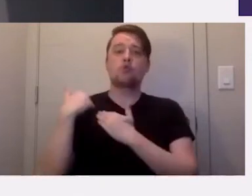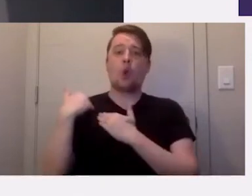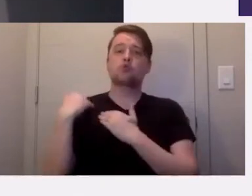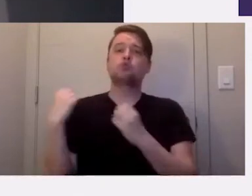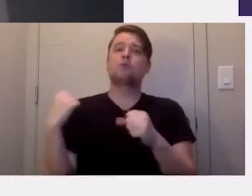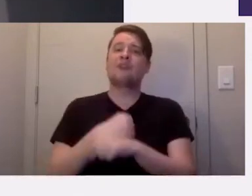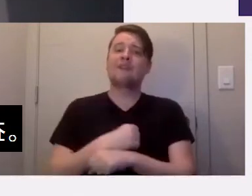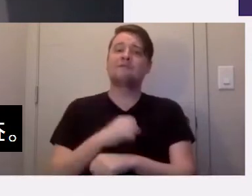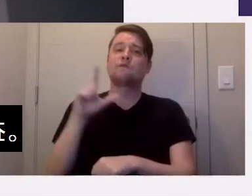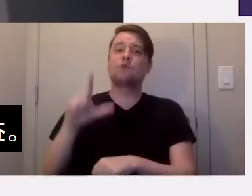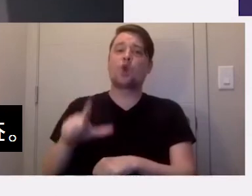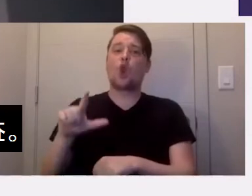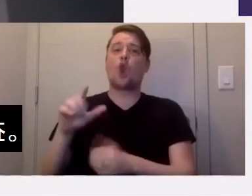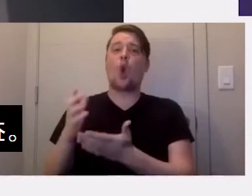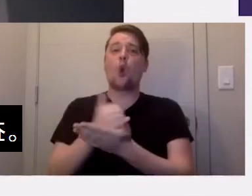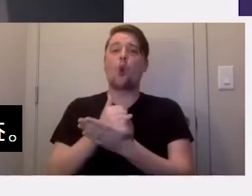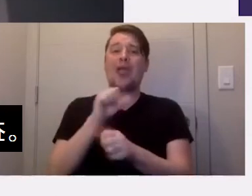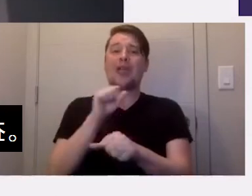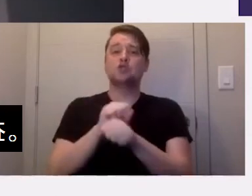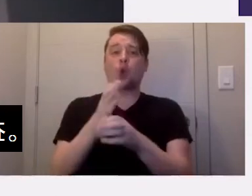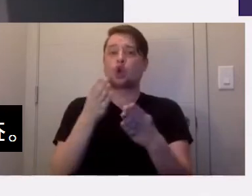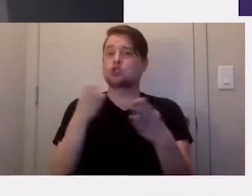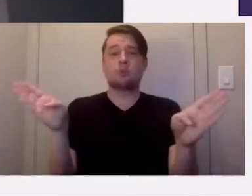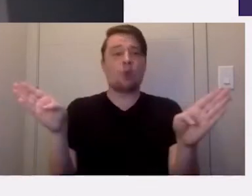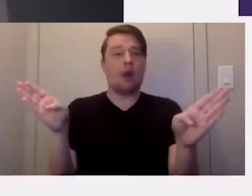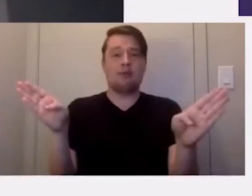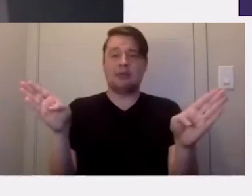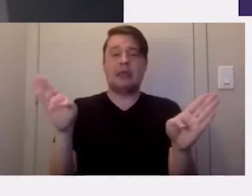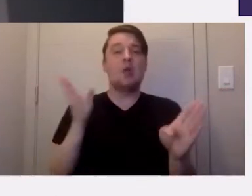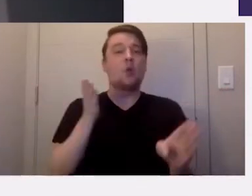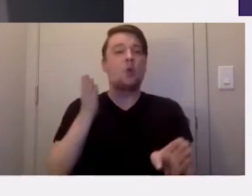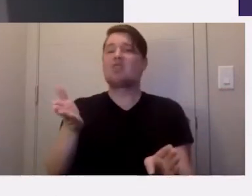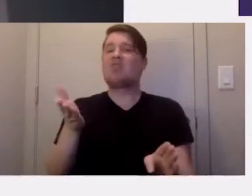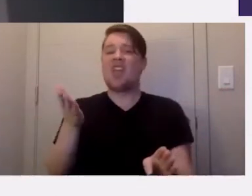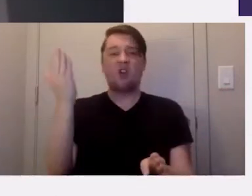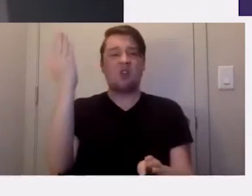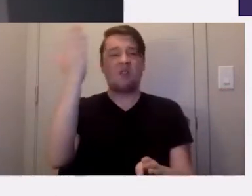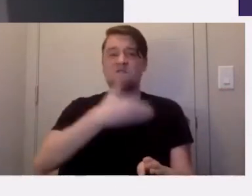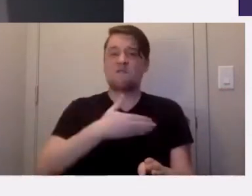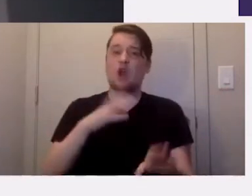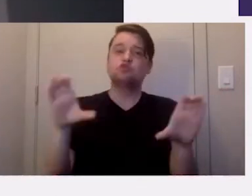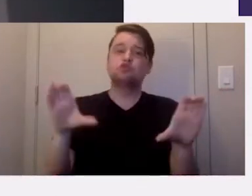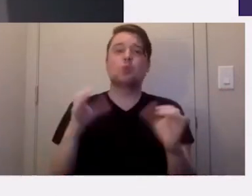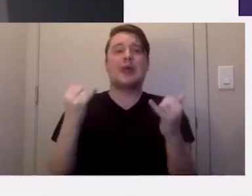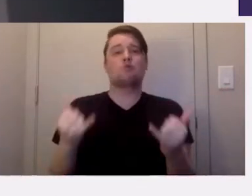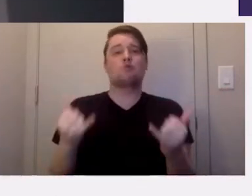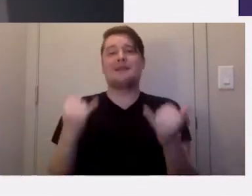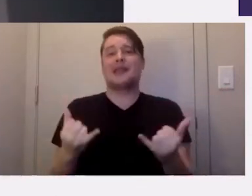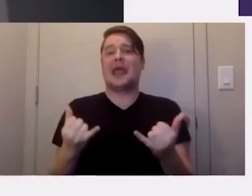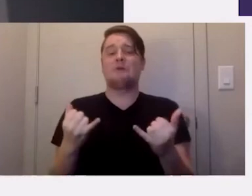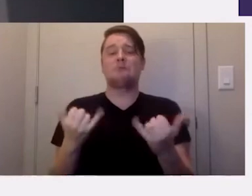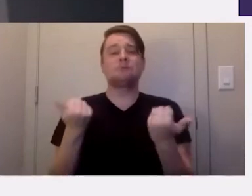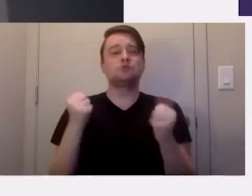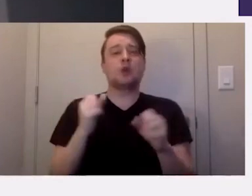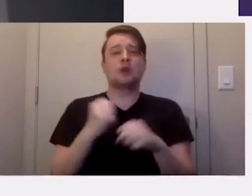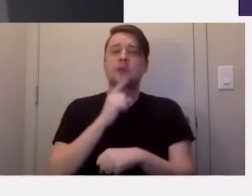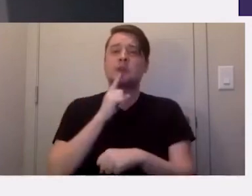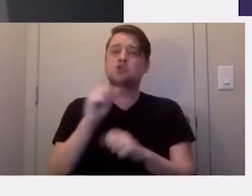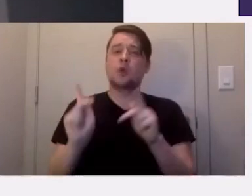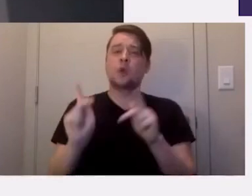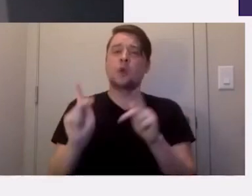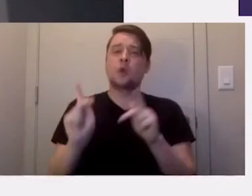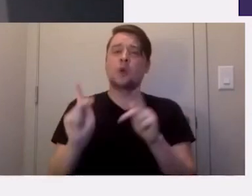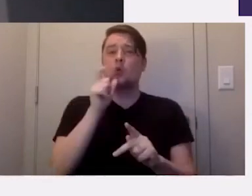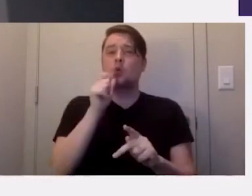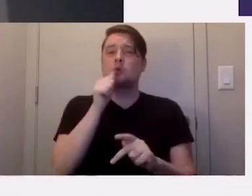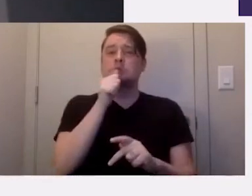for low-wage workers broadly. And we are out on the front lines doing that right now, helping to make sure that folks who